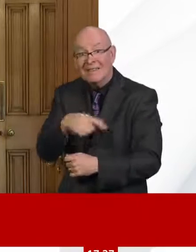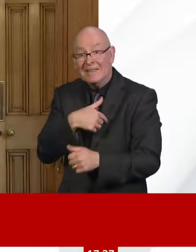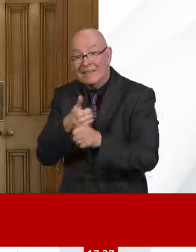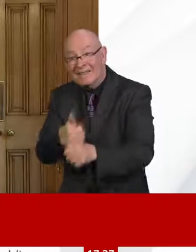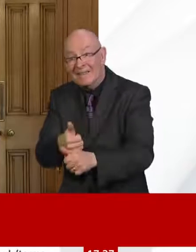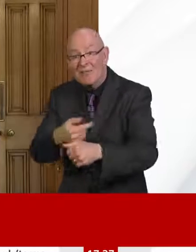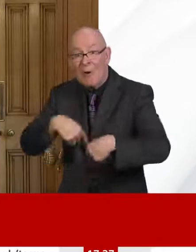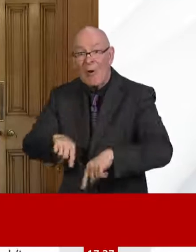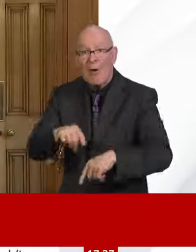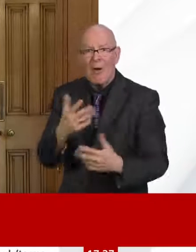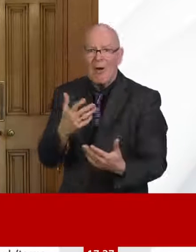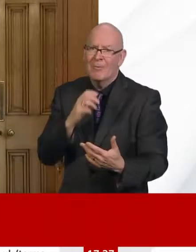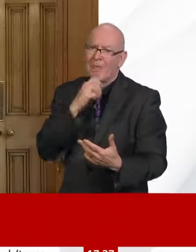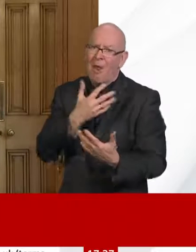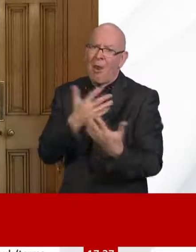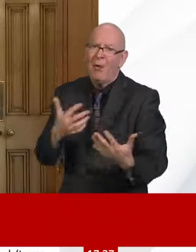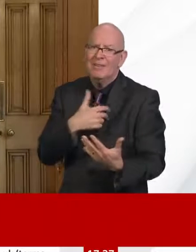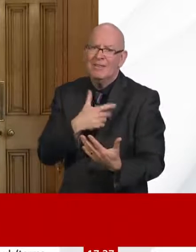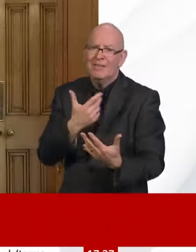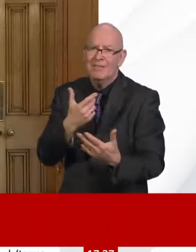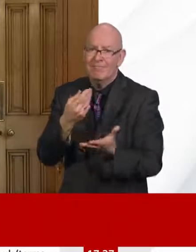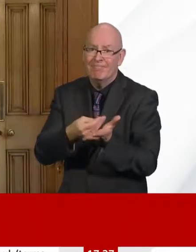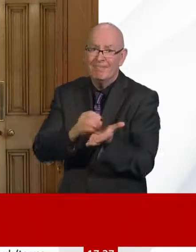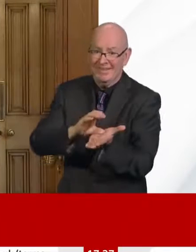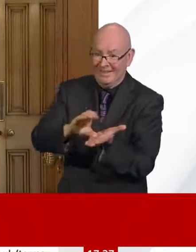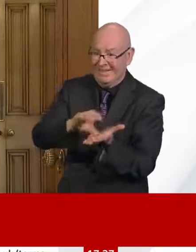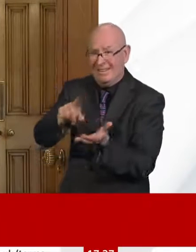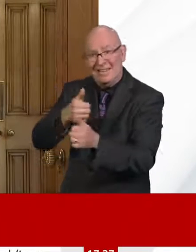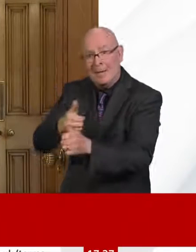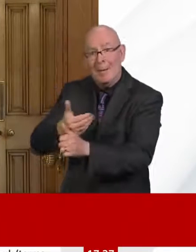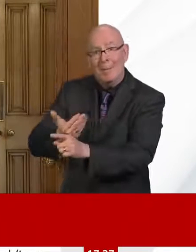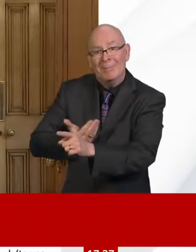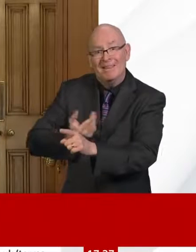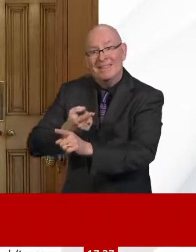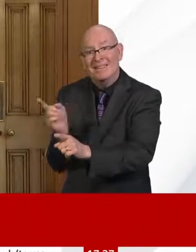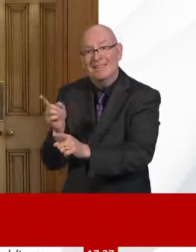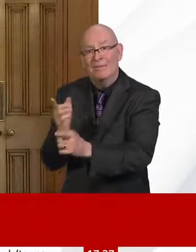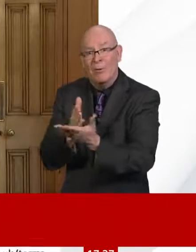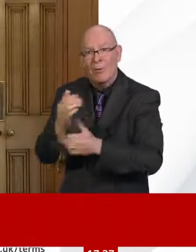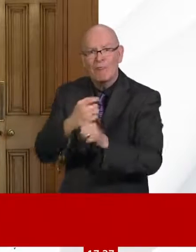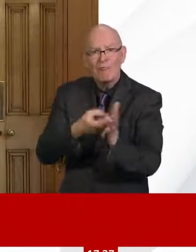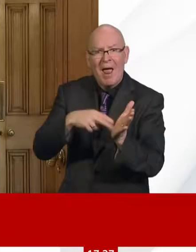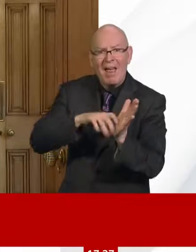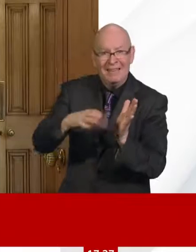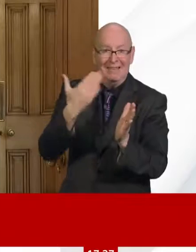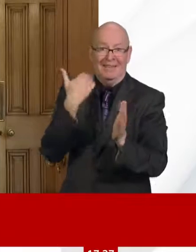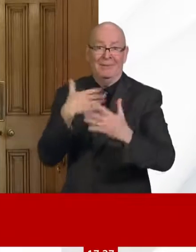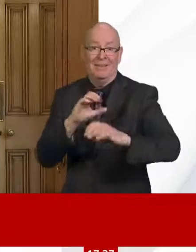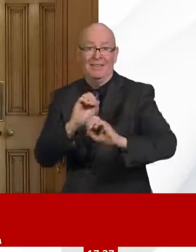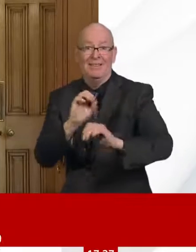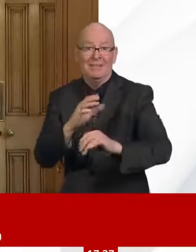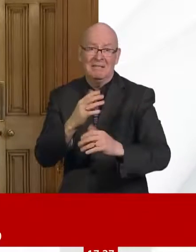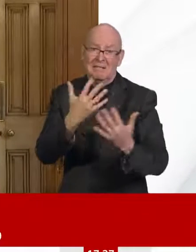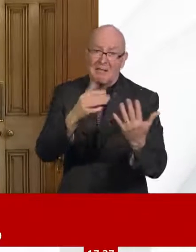replicated those direct cash help to businesses. But, you as I said, we continue to keep everything under review and look at everything to see